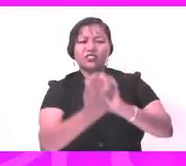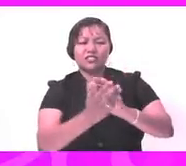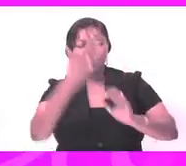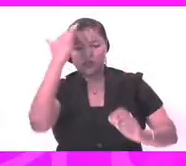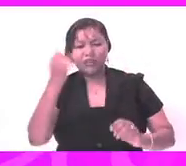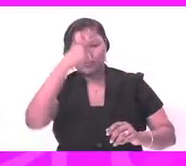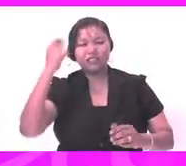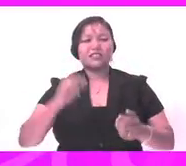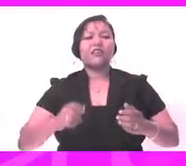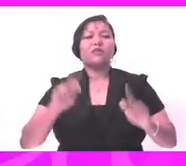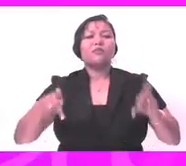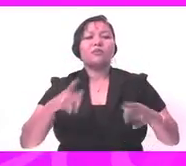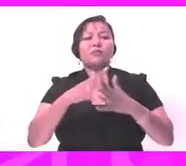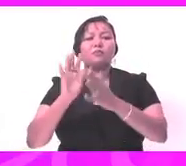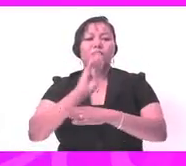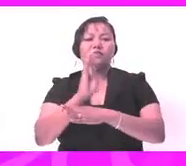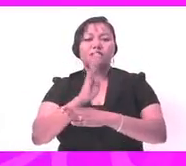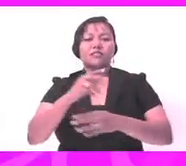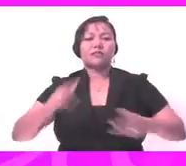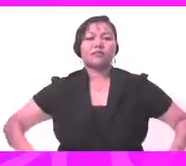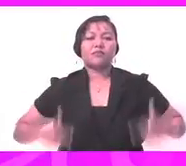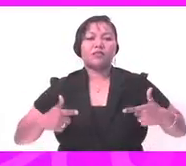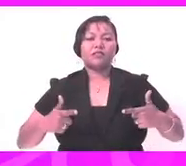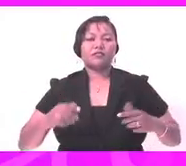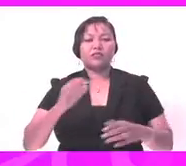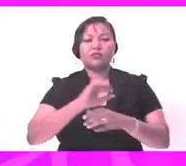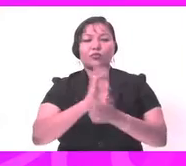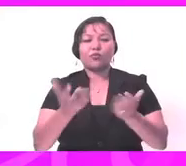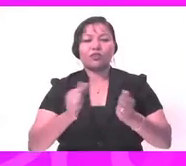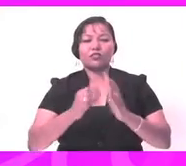which are used every day, business and living.